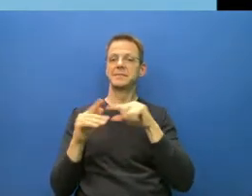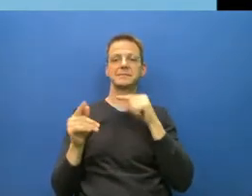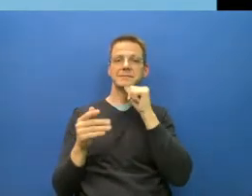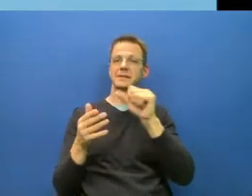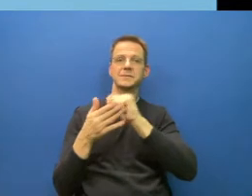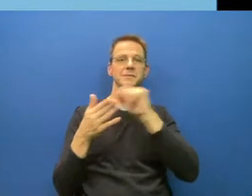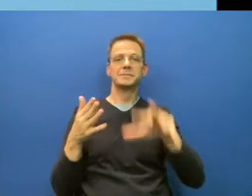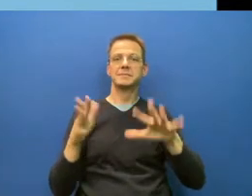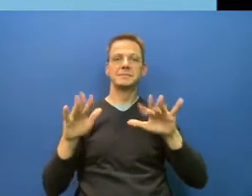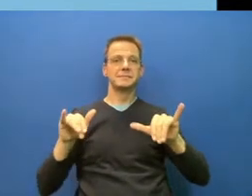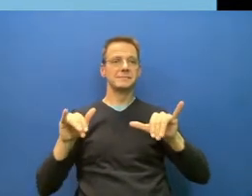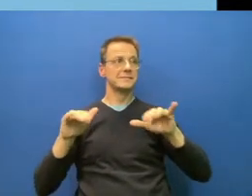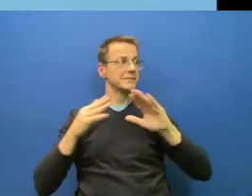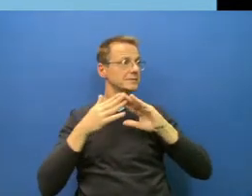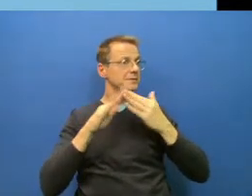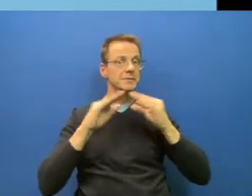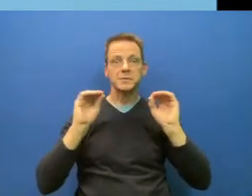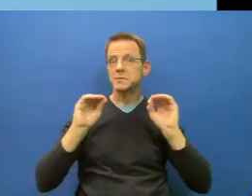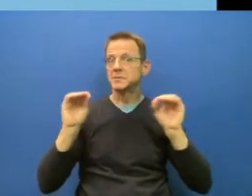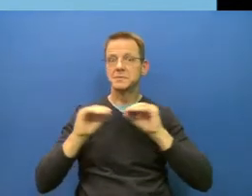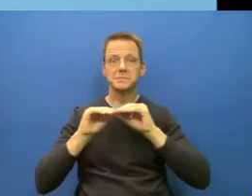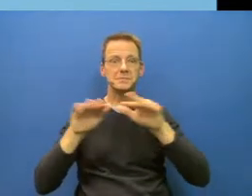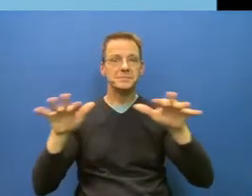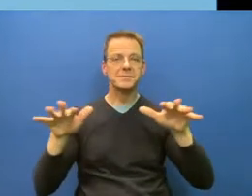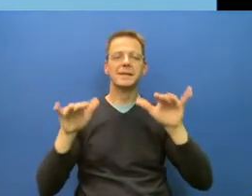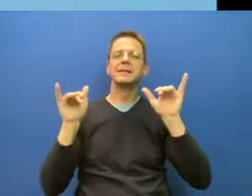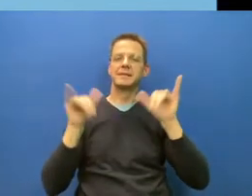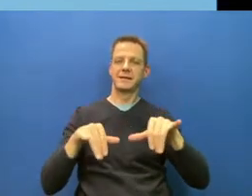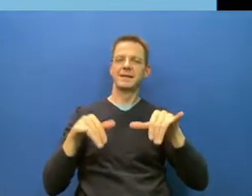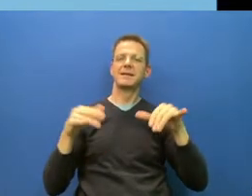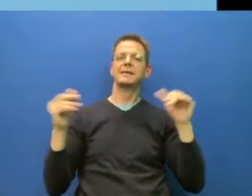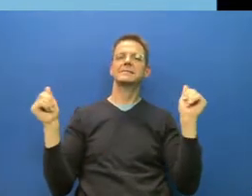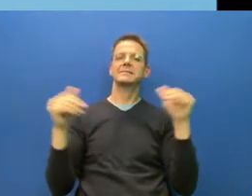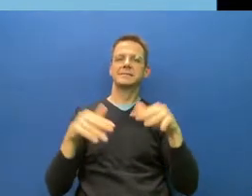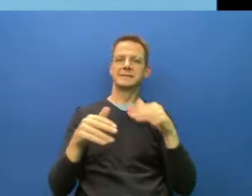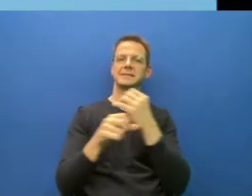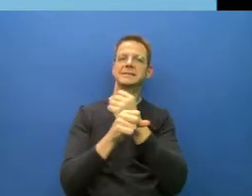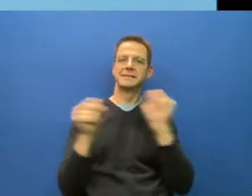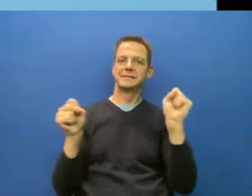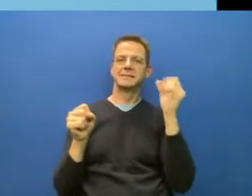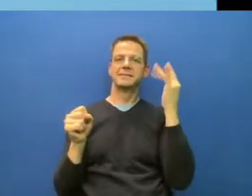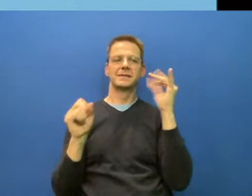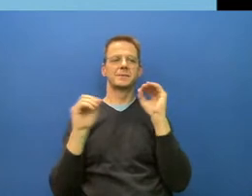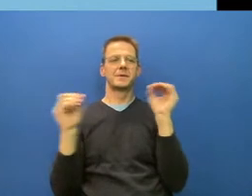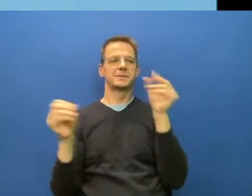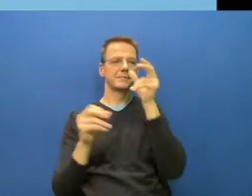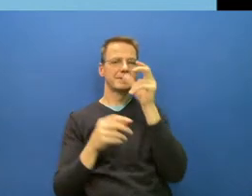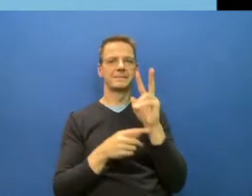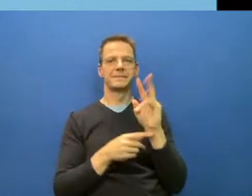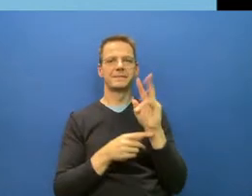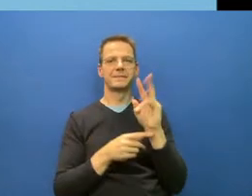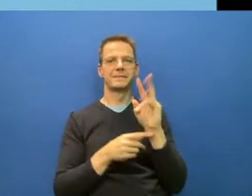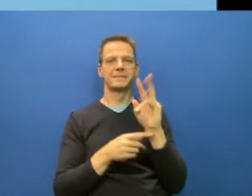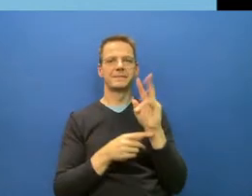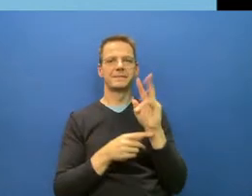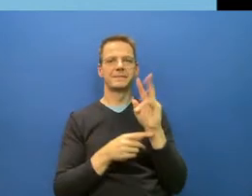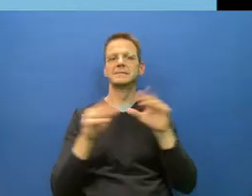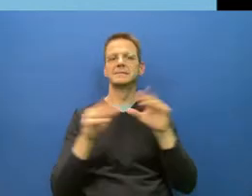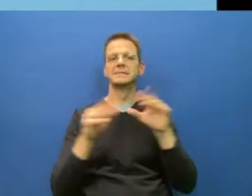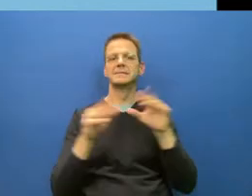virus. So we cannot infect each other with no virus. And we have, we have, we have a lot of tools.